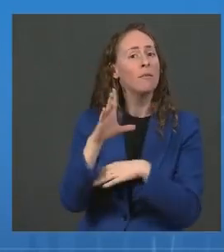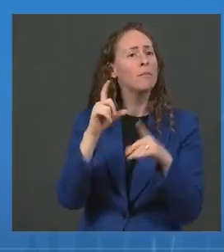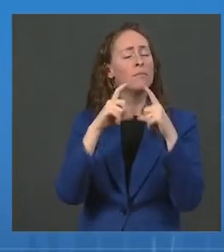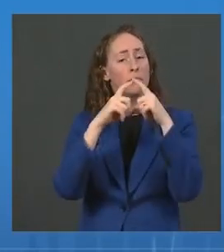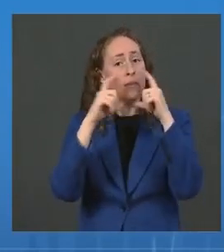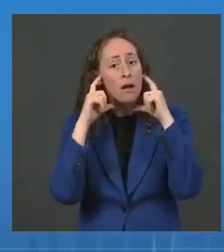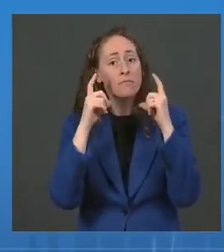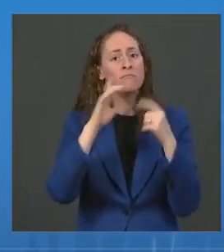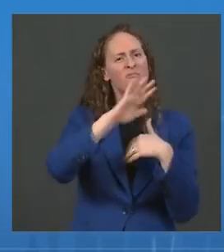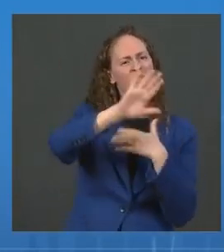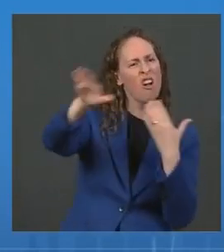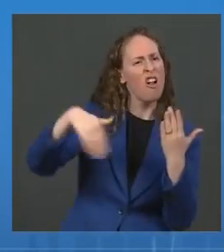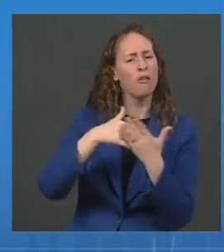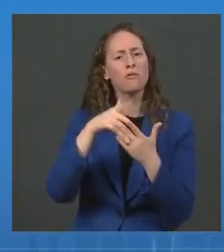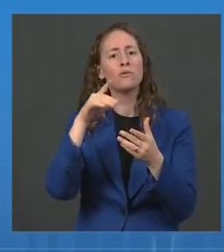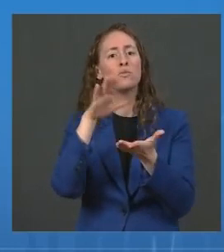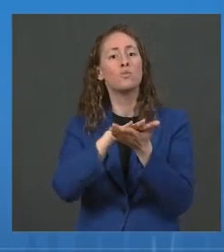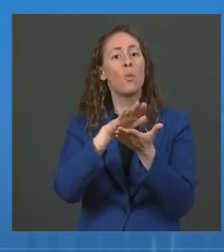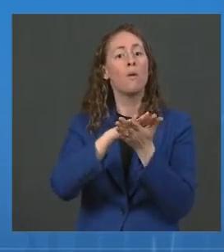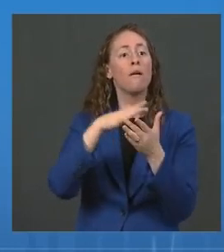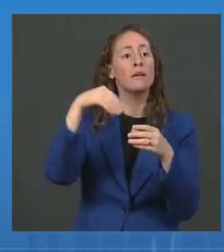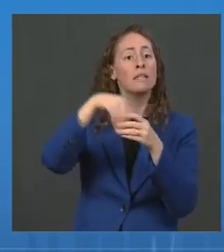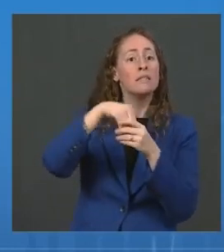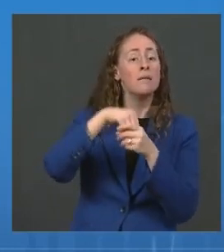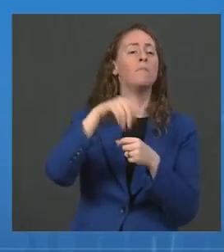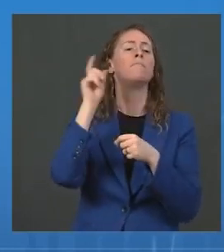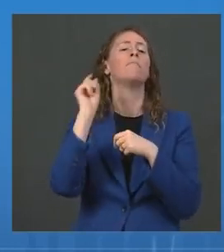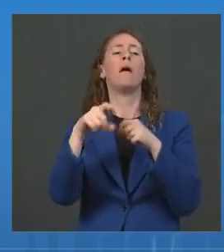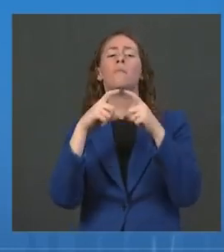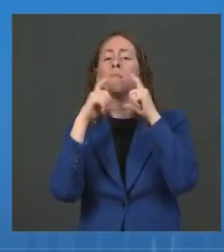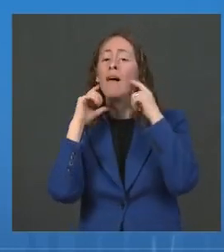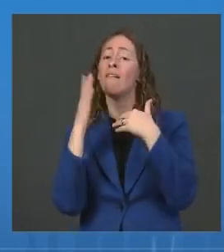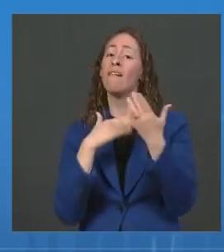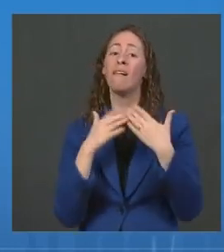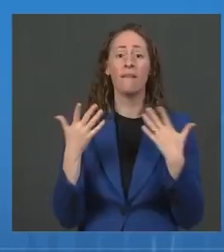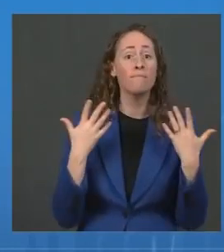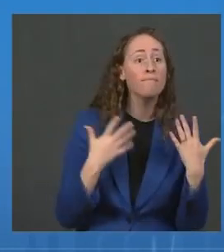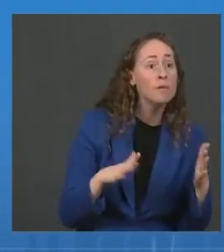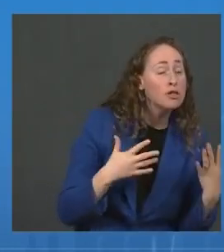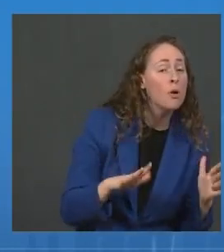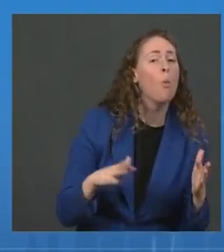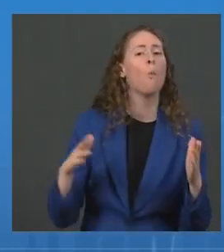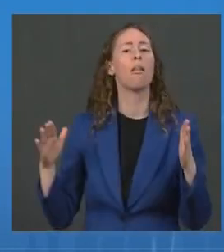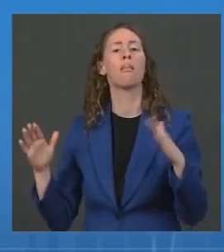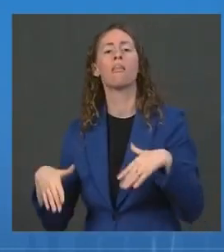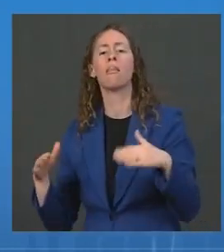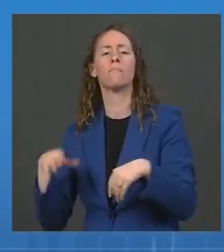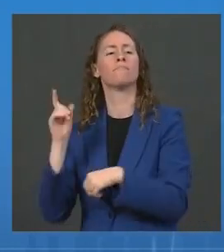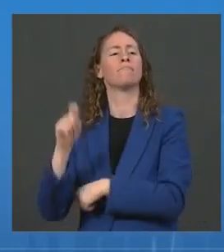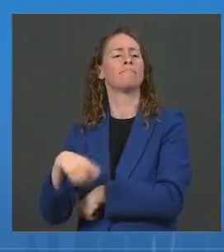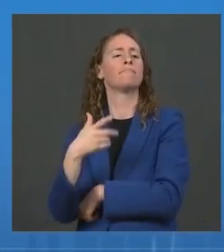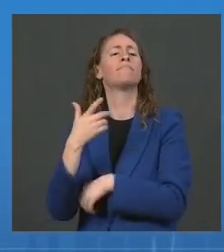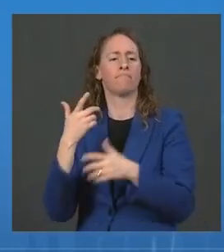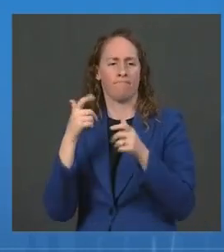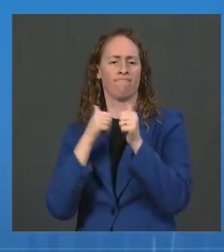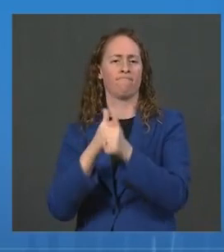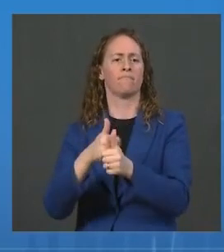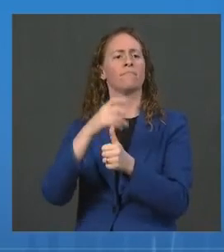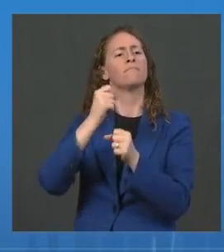staff, and visitors to schools, regardless of vaccination status, making sure that schools work to improve ventilation,